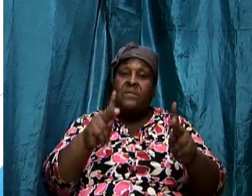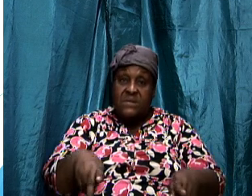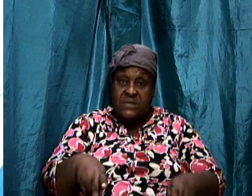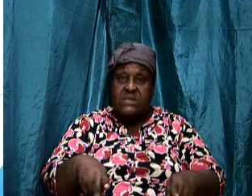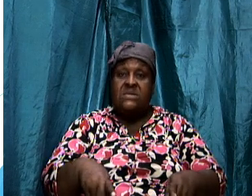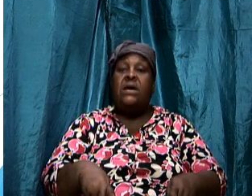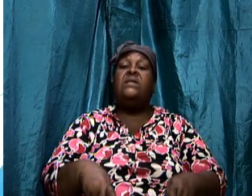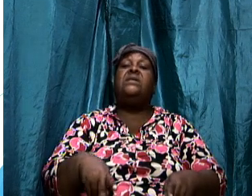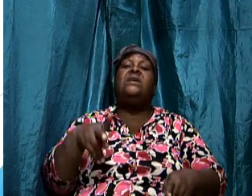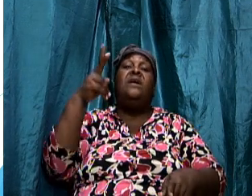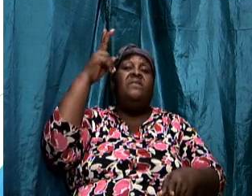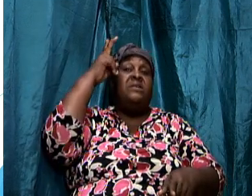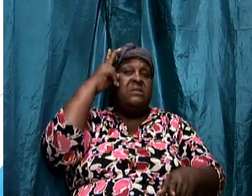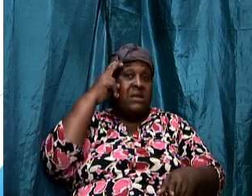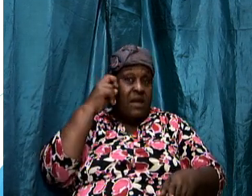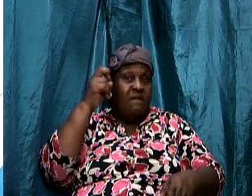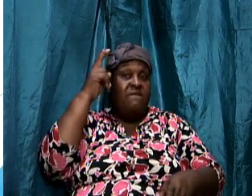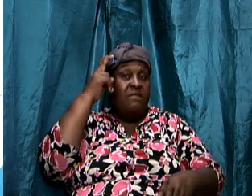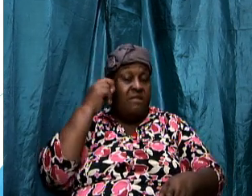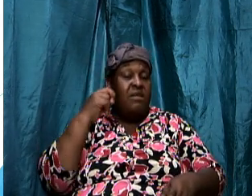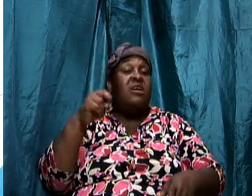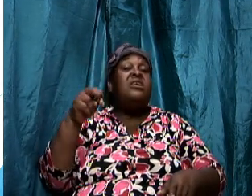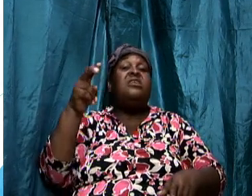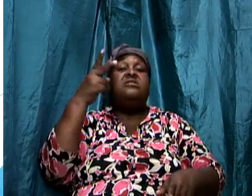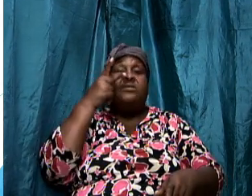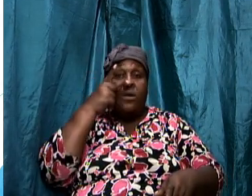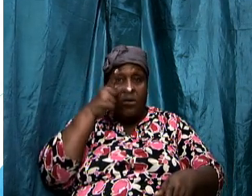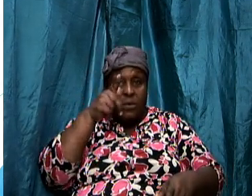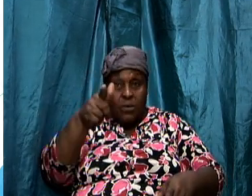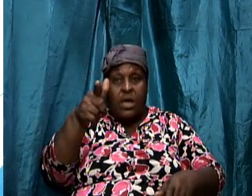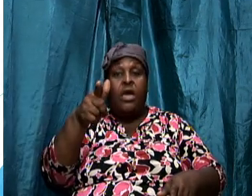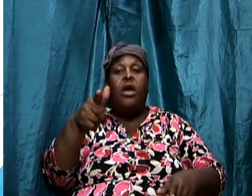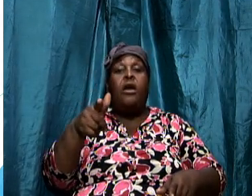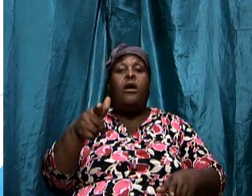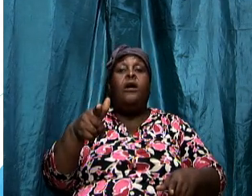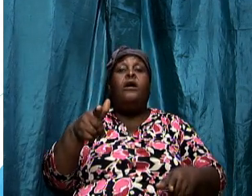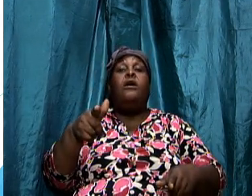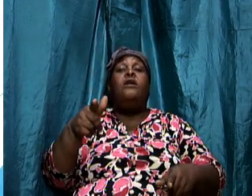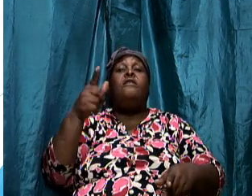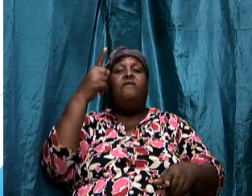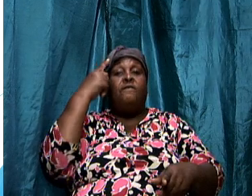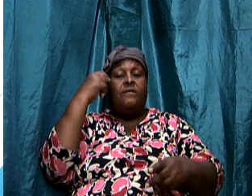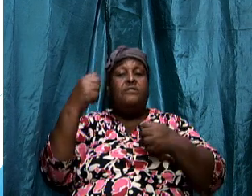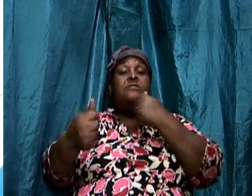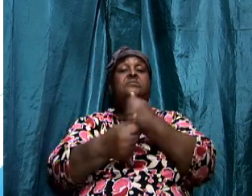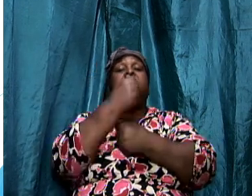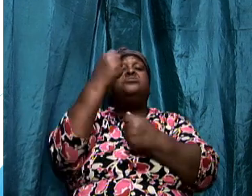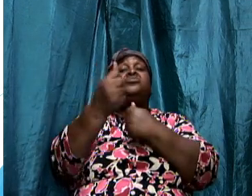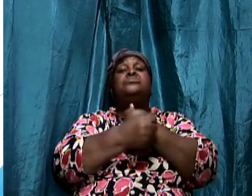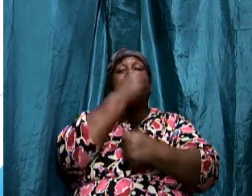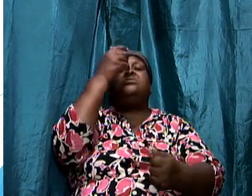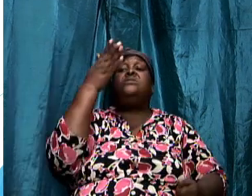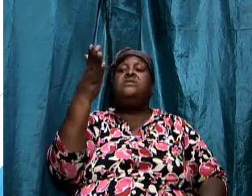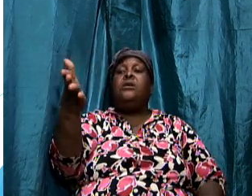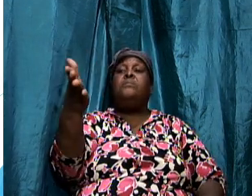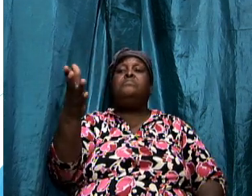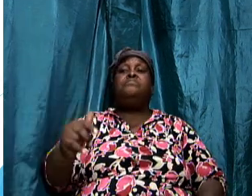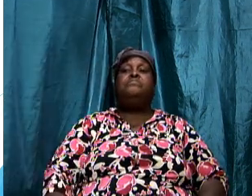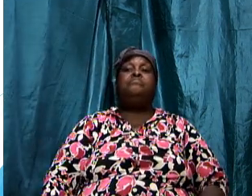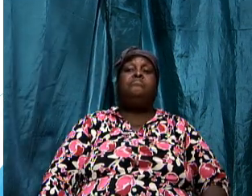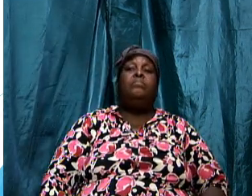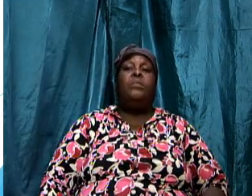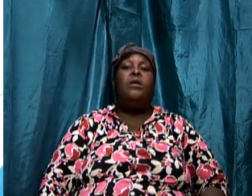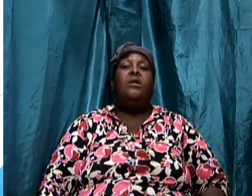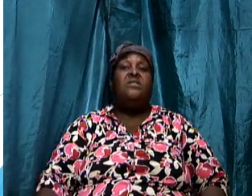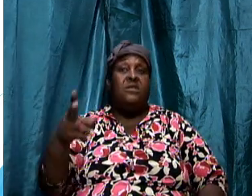subdued by satan it is important he's also called an angel of light